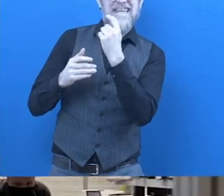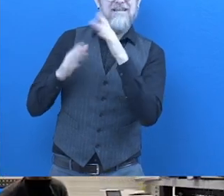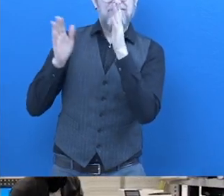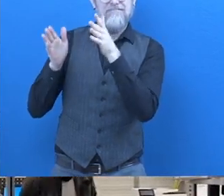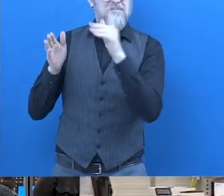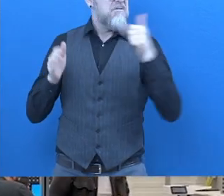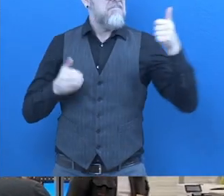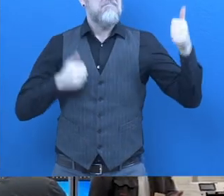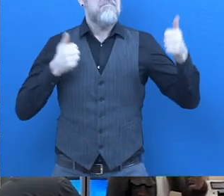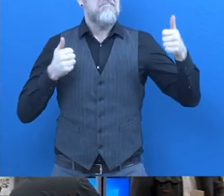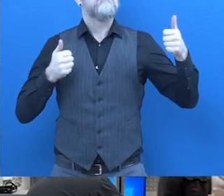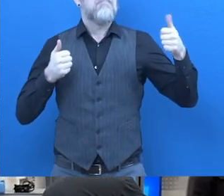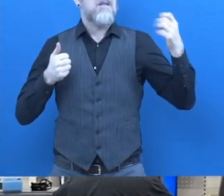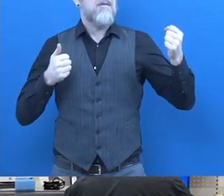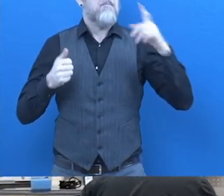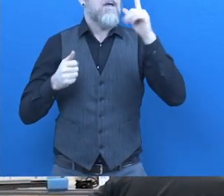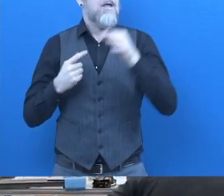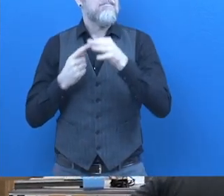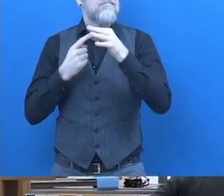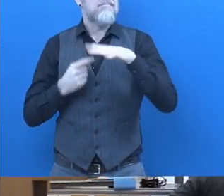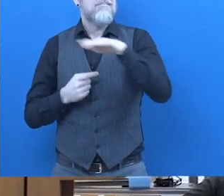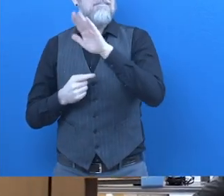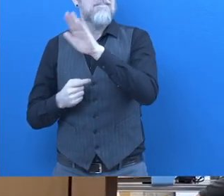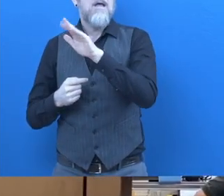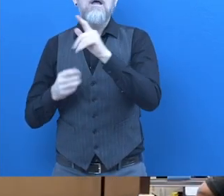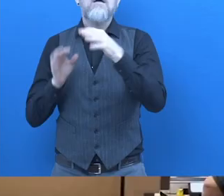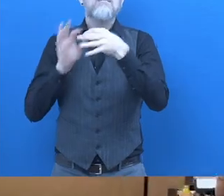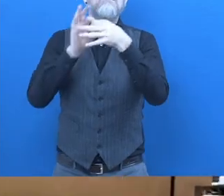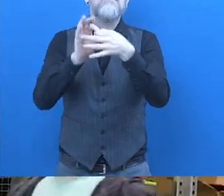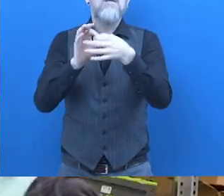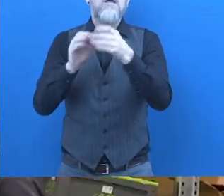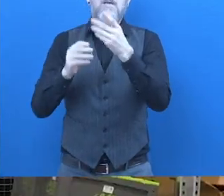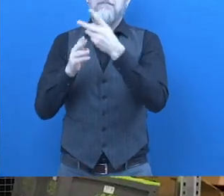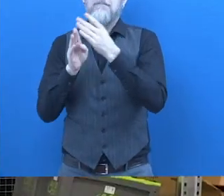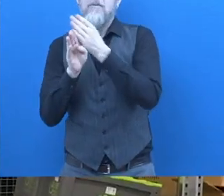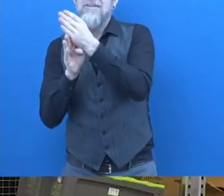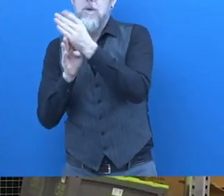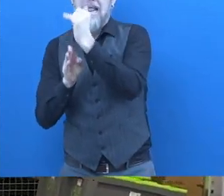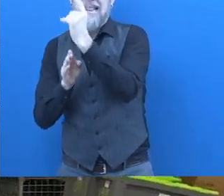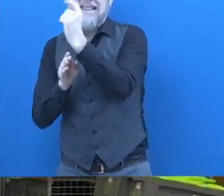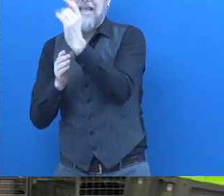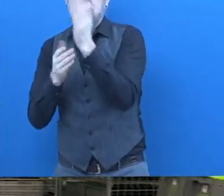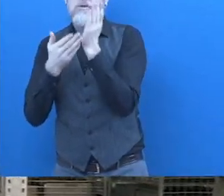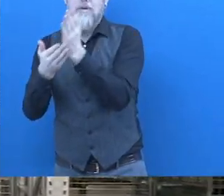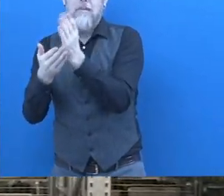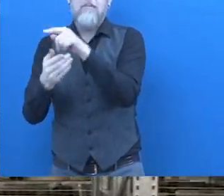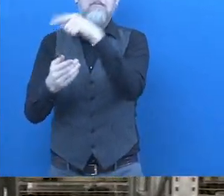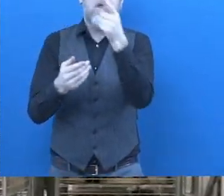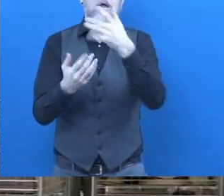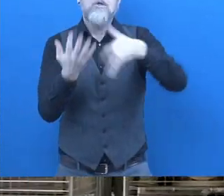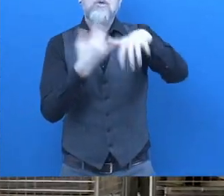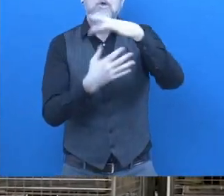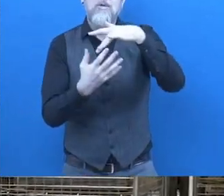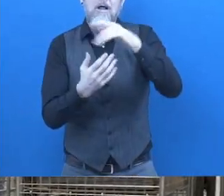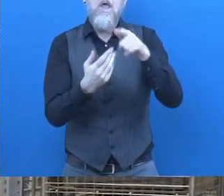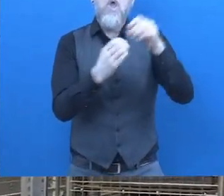inclusion company in the IT sector and asserts itself. In normal competition, the uniqueness consists in the connection